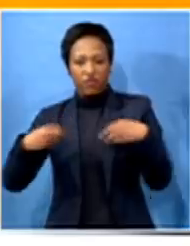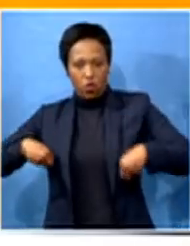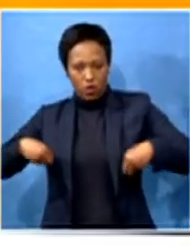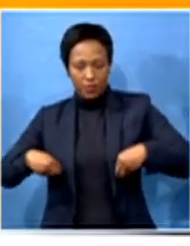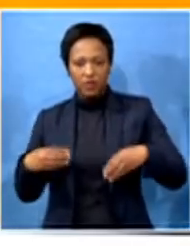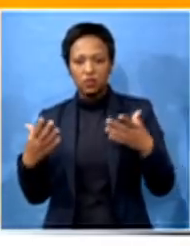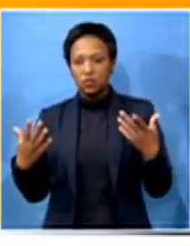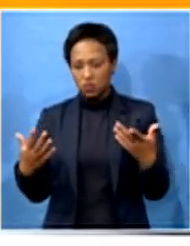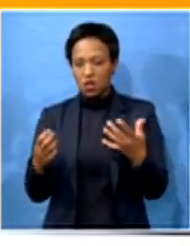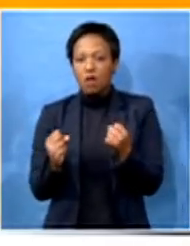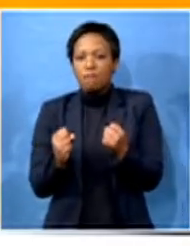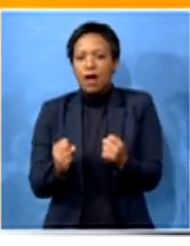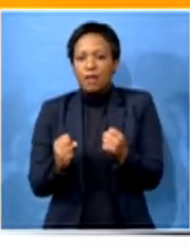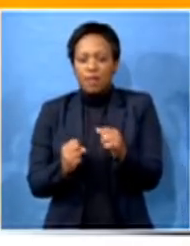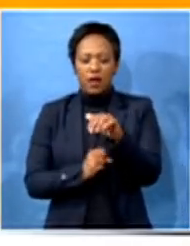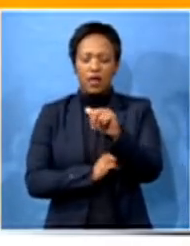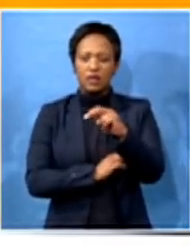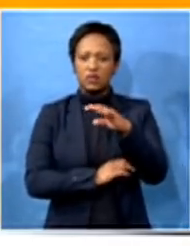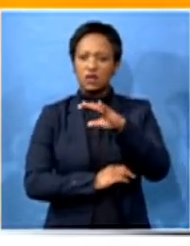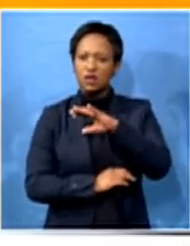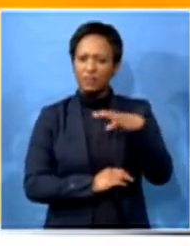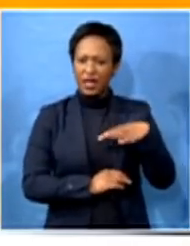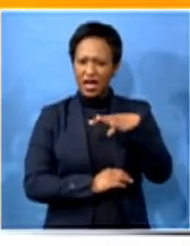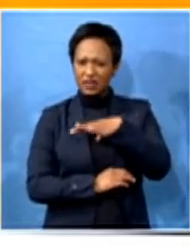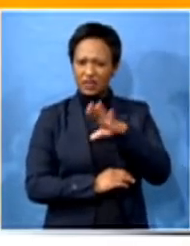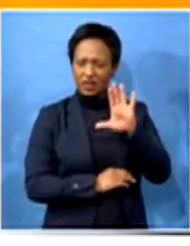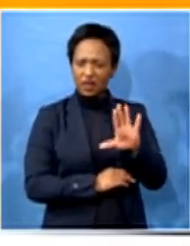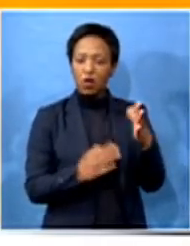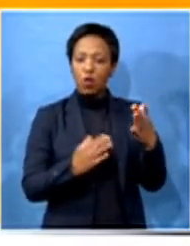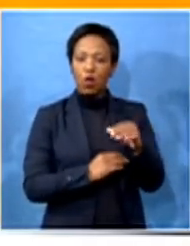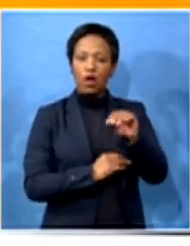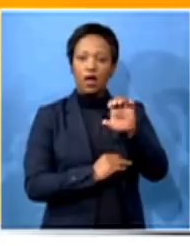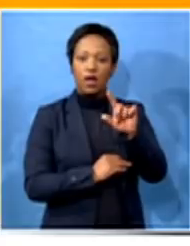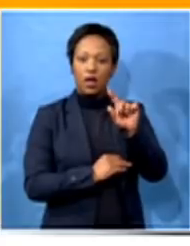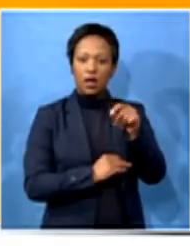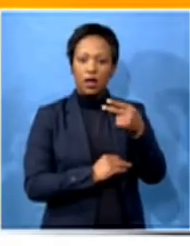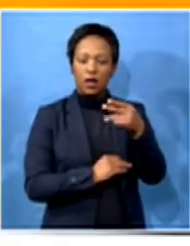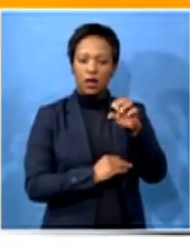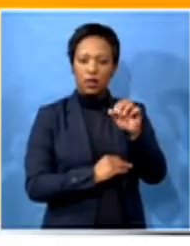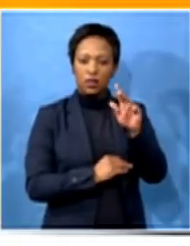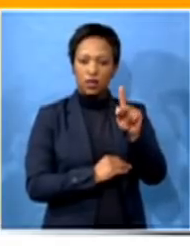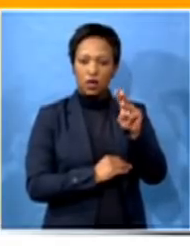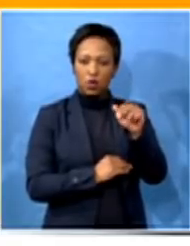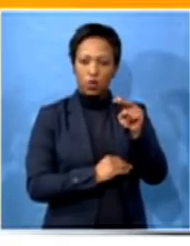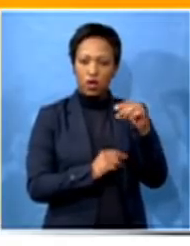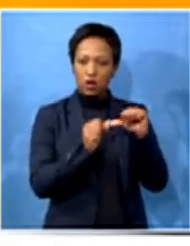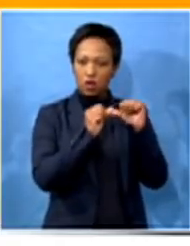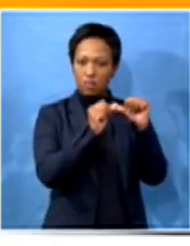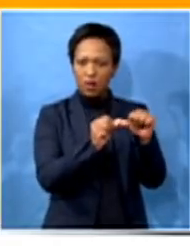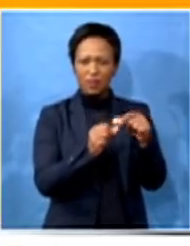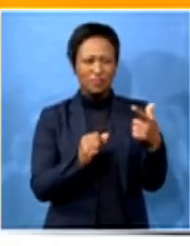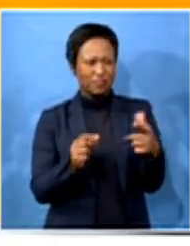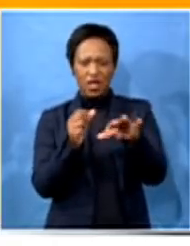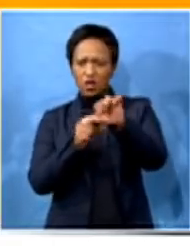did, however, remain an ANC councillor in the Etteguini Council. And there has been much social and